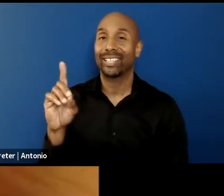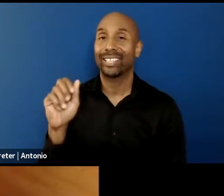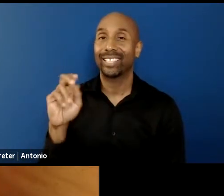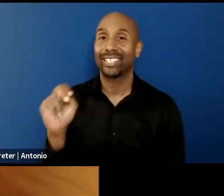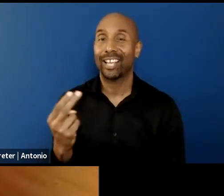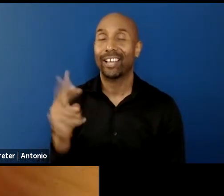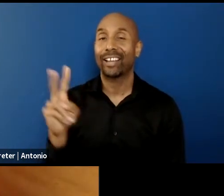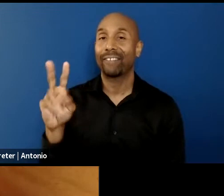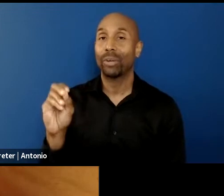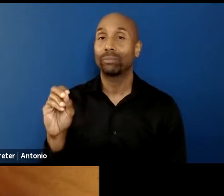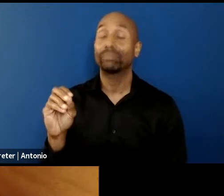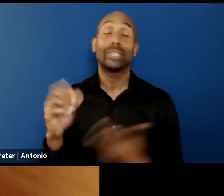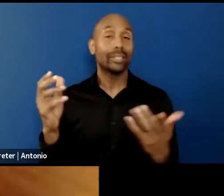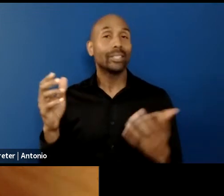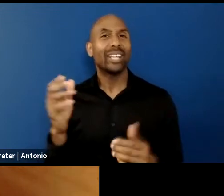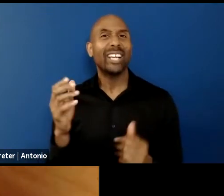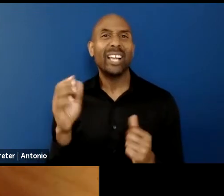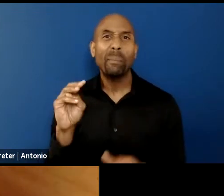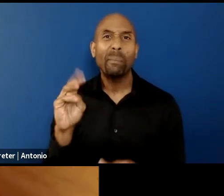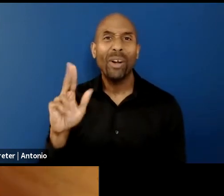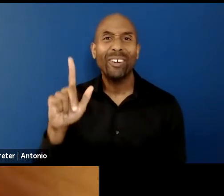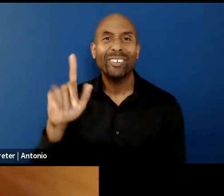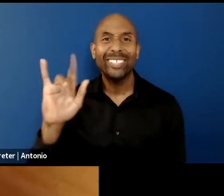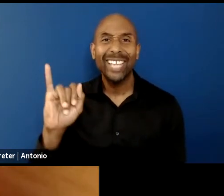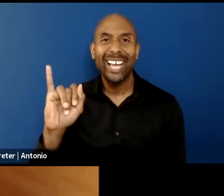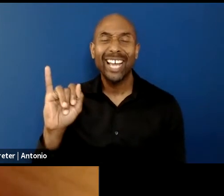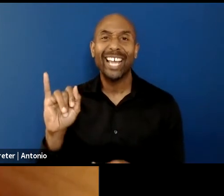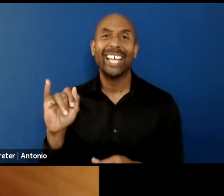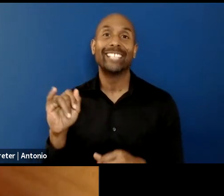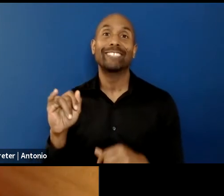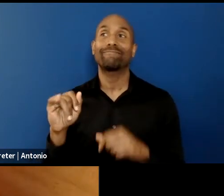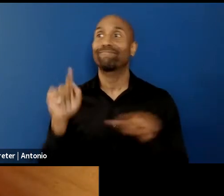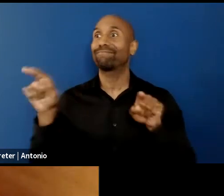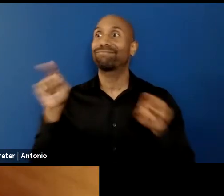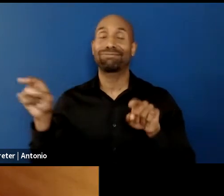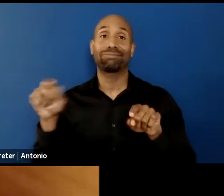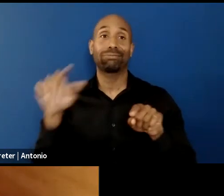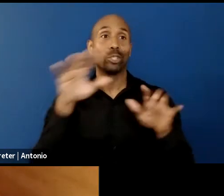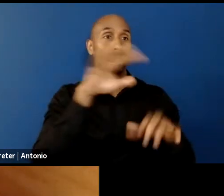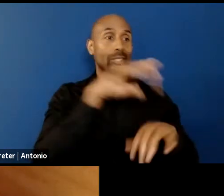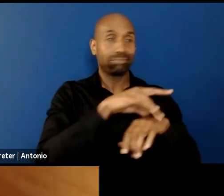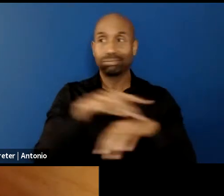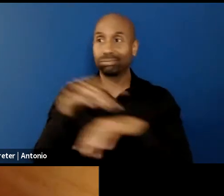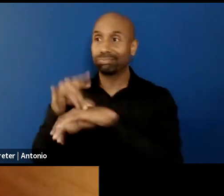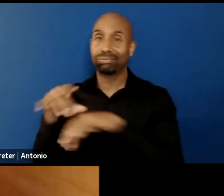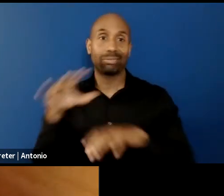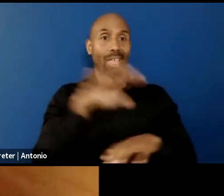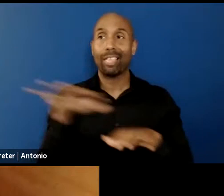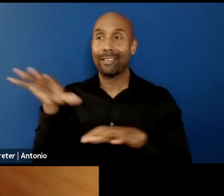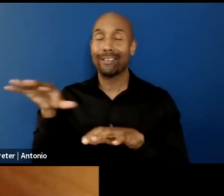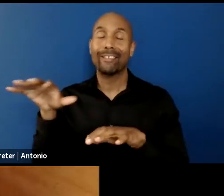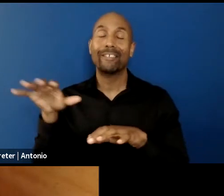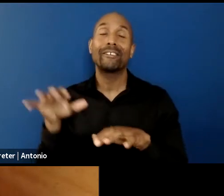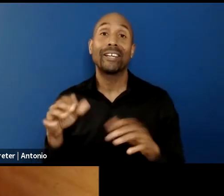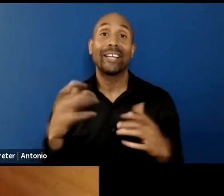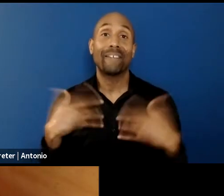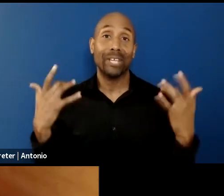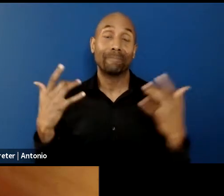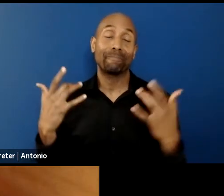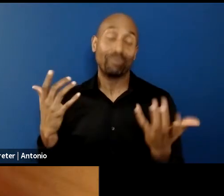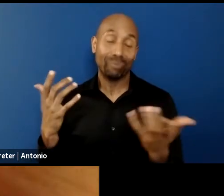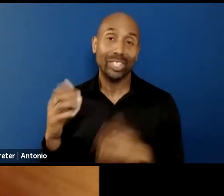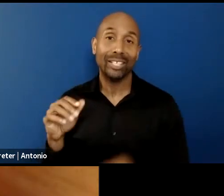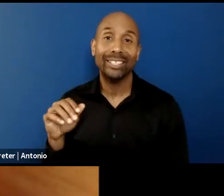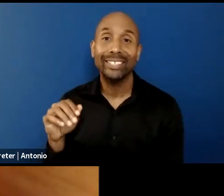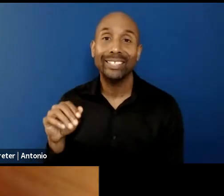where the artist is actually in Berlin, if I'm right, but I'm going to ask him in a second from now. And myself, I am in